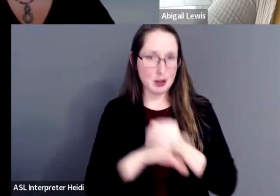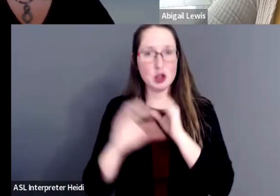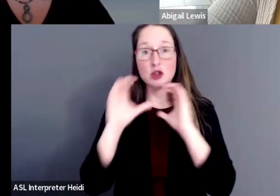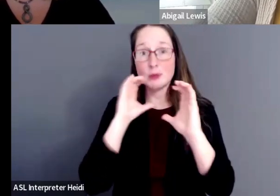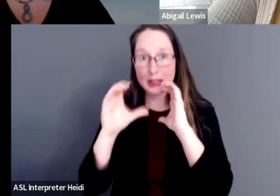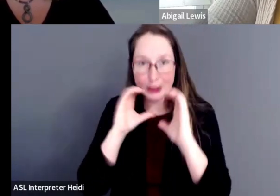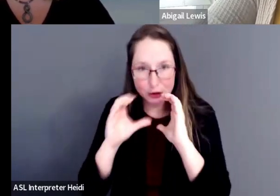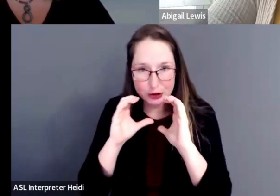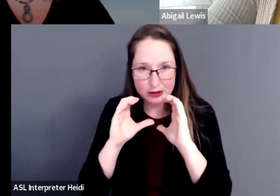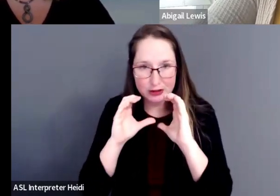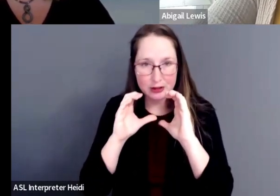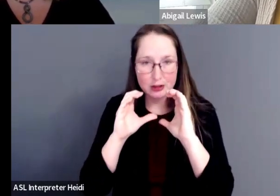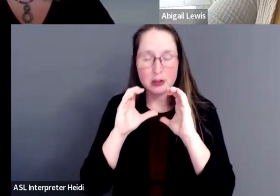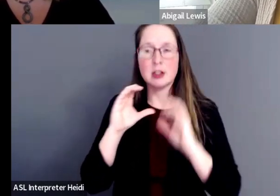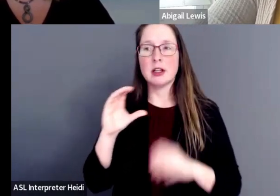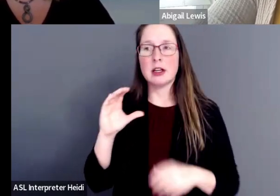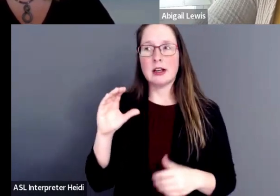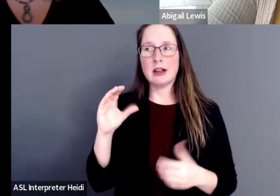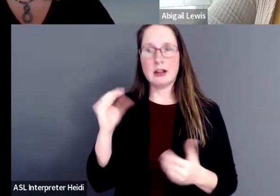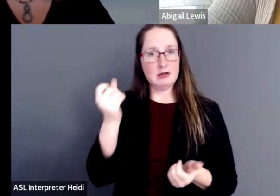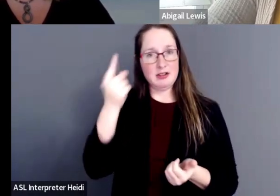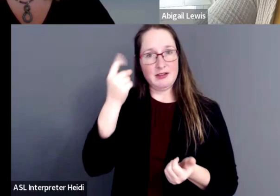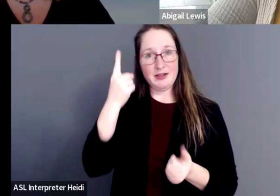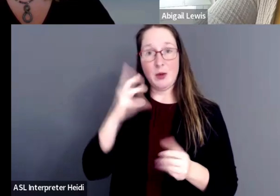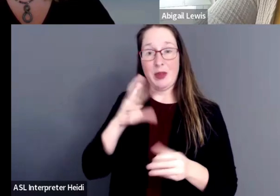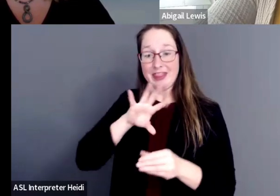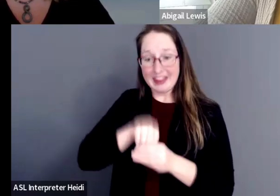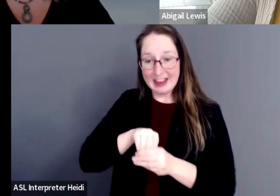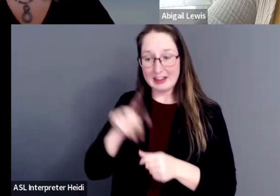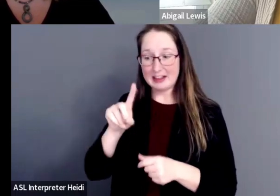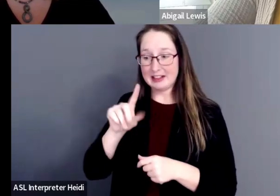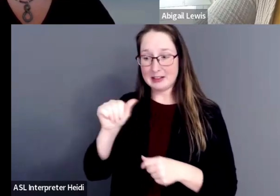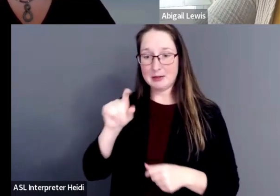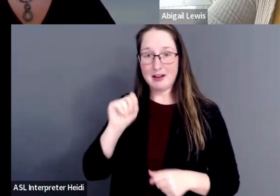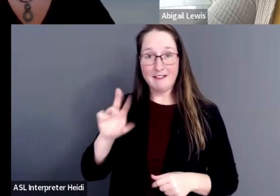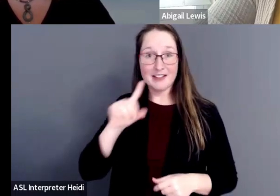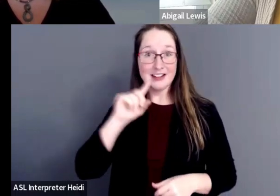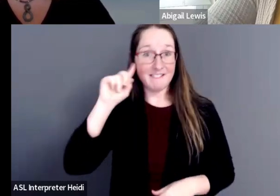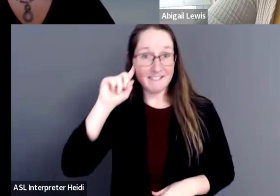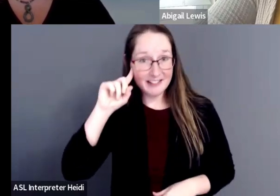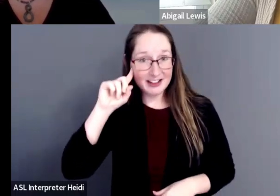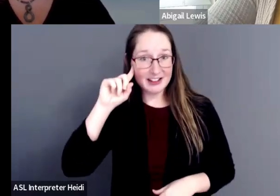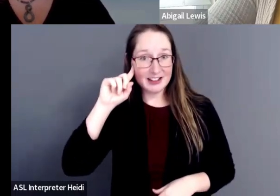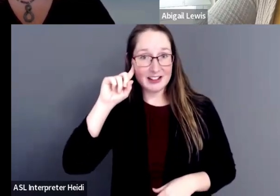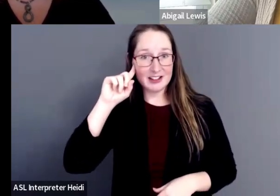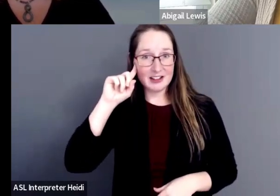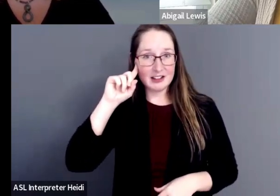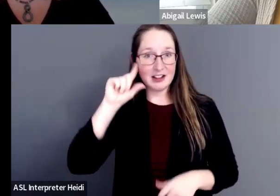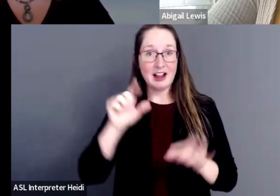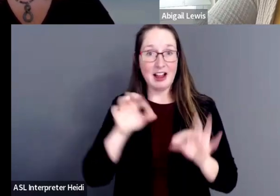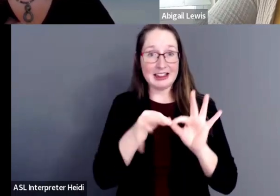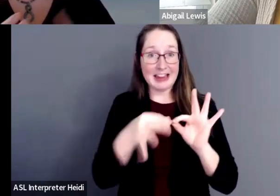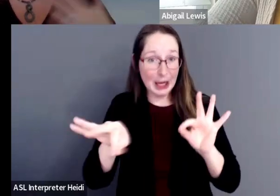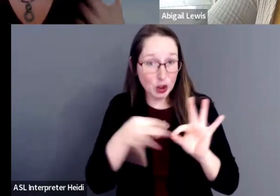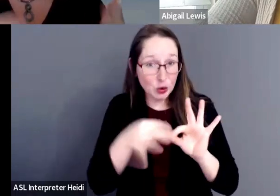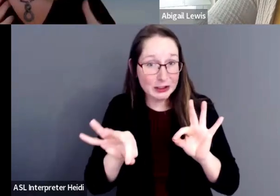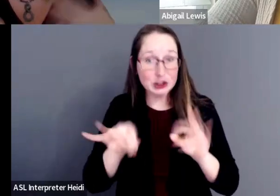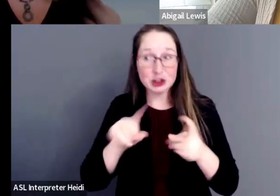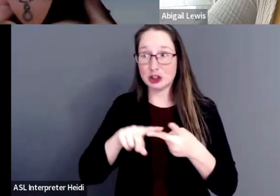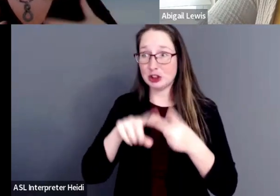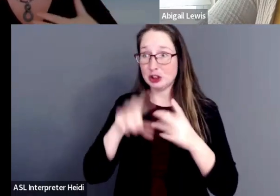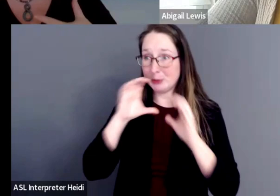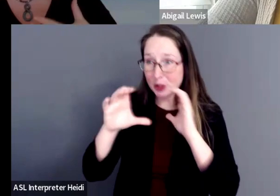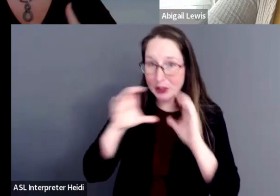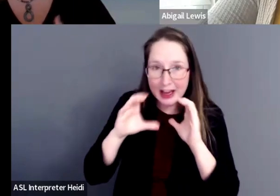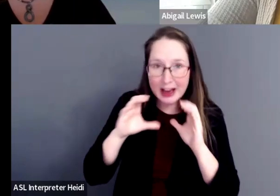And within the disability of deafness, language, communication, however